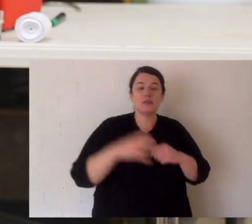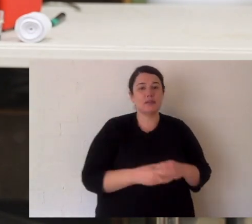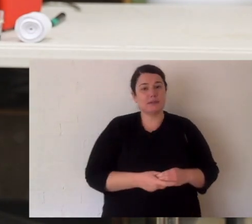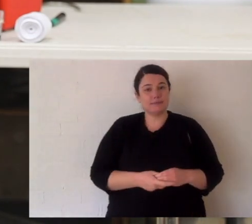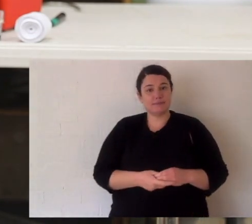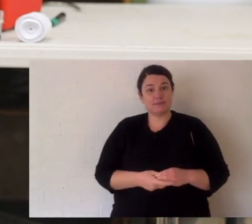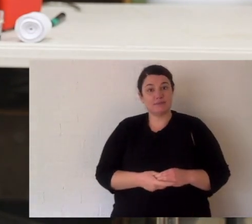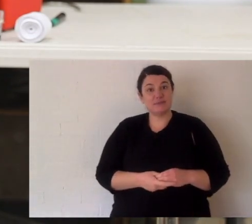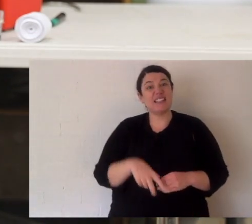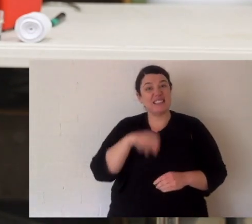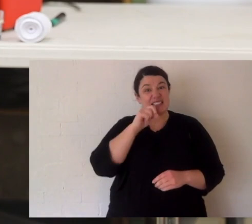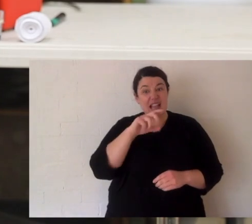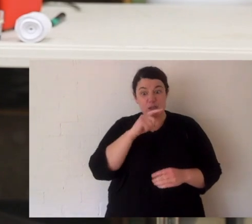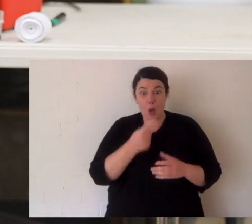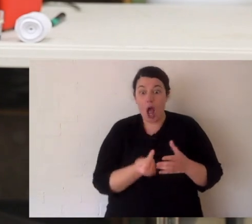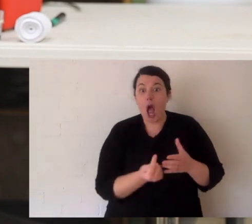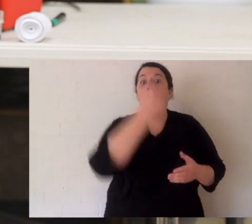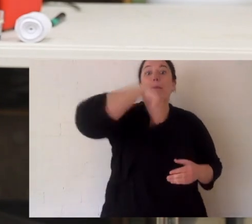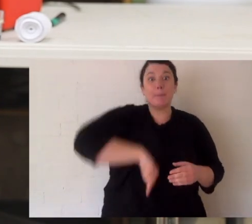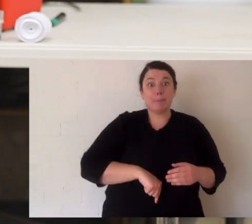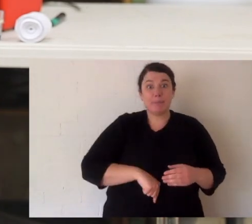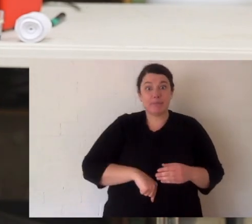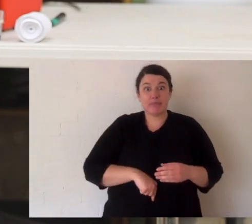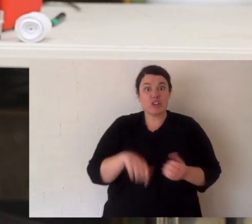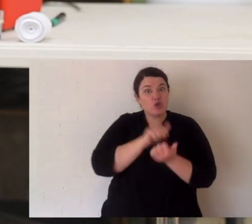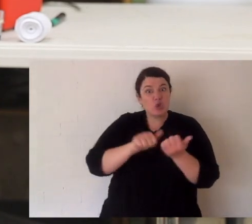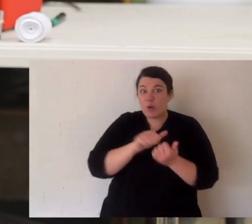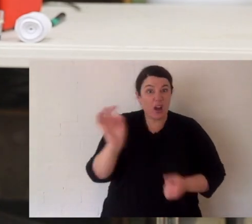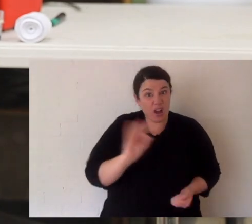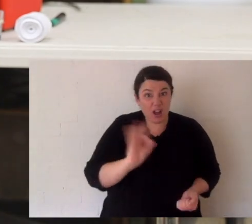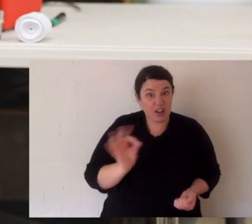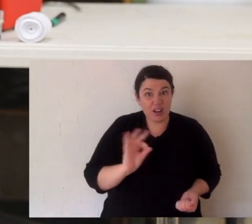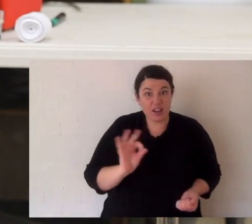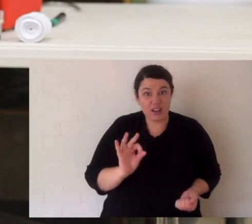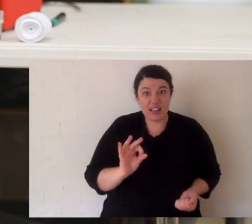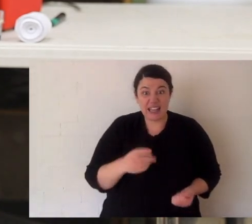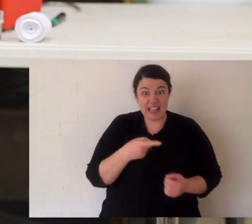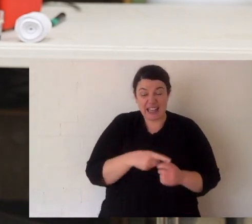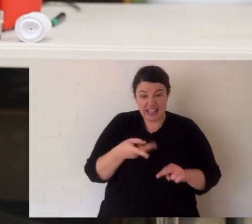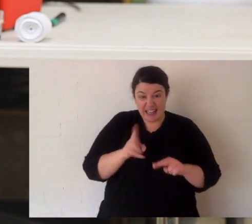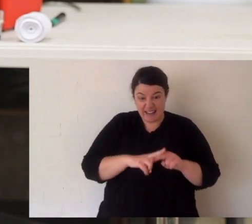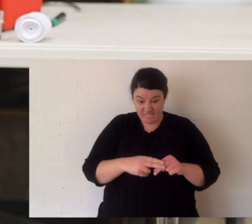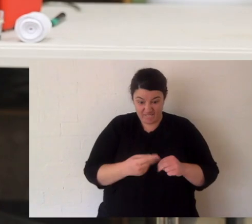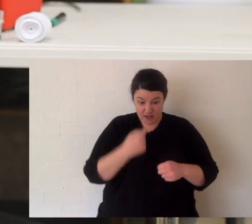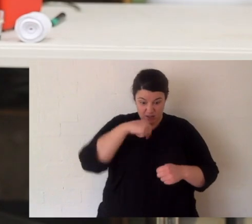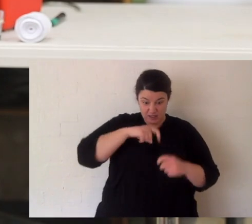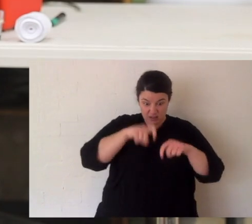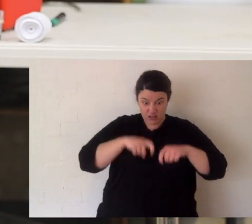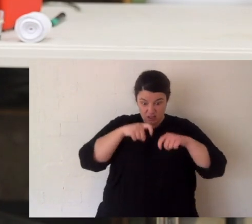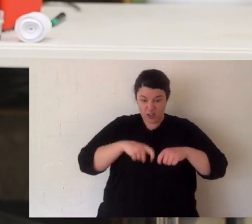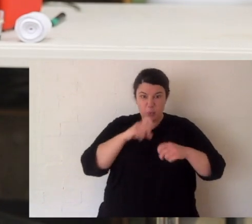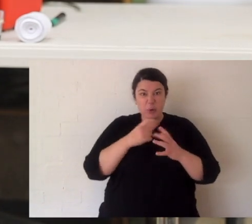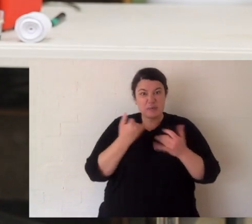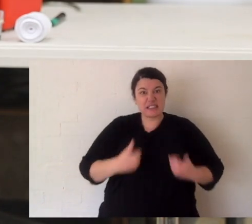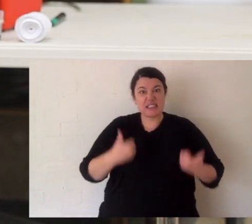whole, and that's what they do, they risk the food rotting inside. Now we chop up our food.